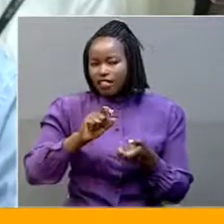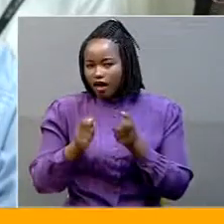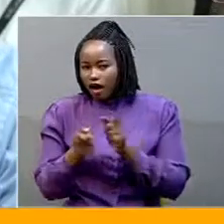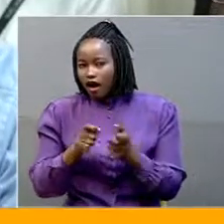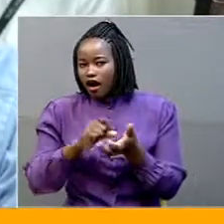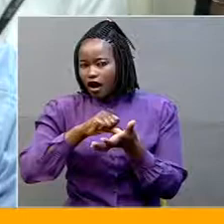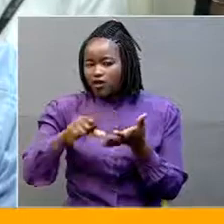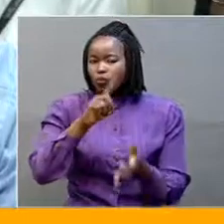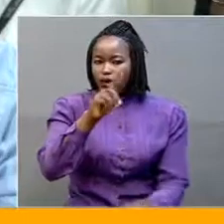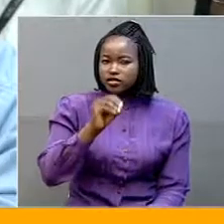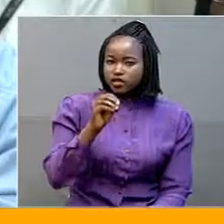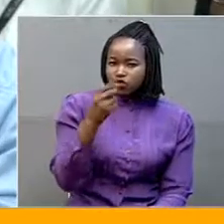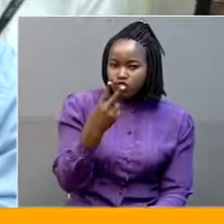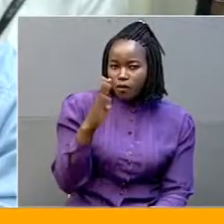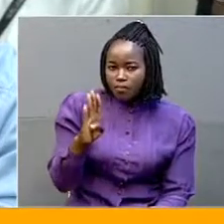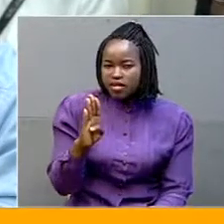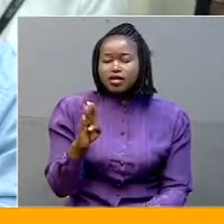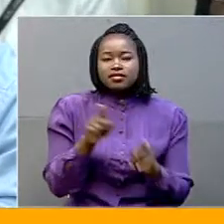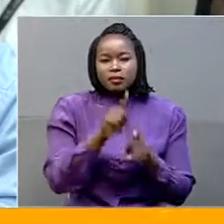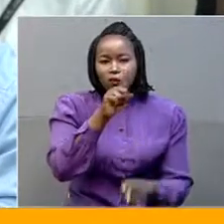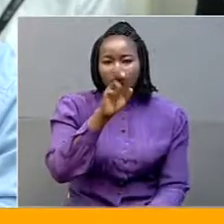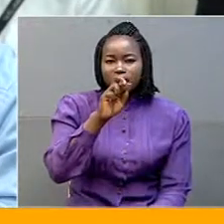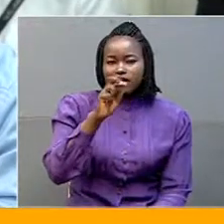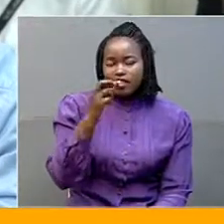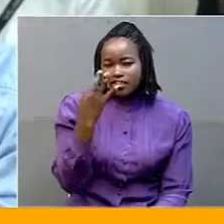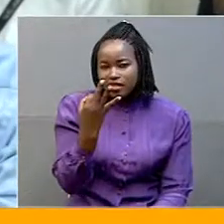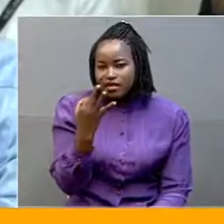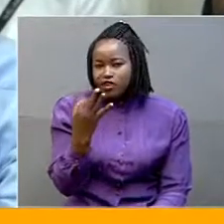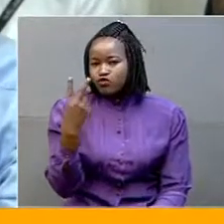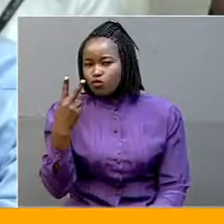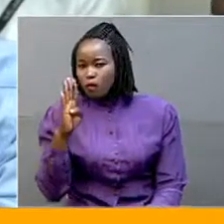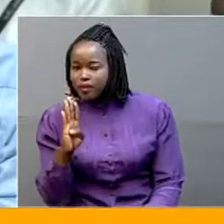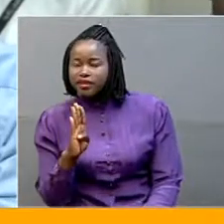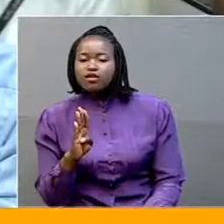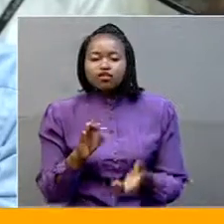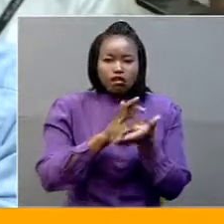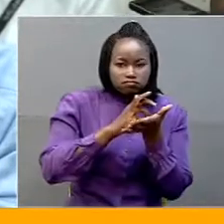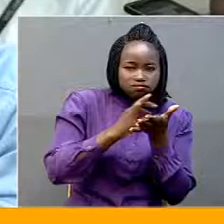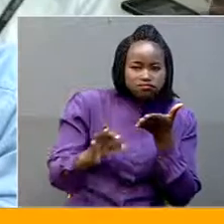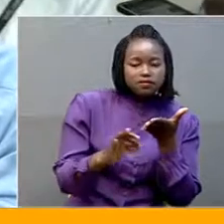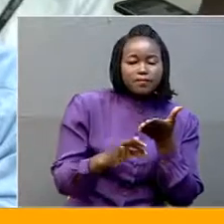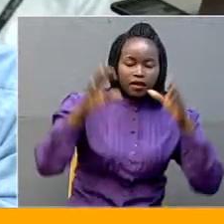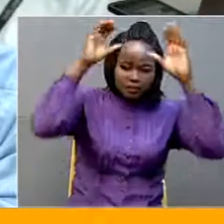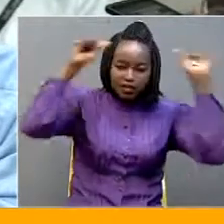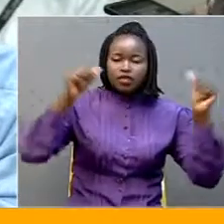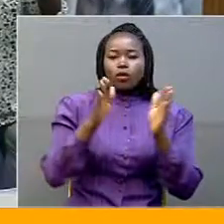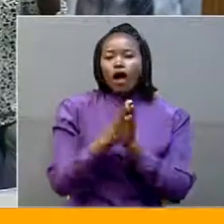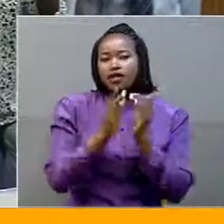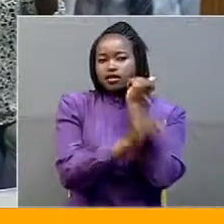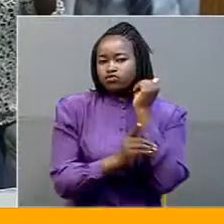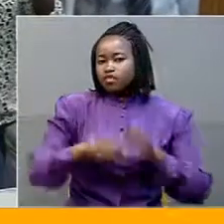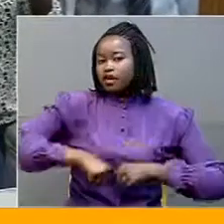102b and Article 183, subsection 2b to score presidential and district chairperson's age limits, respectively.